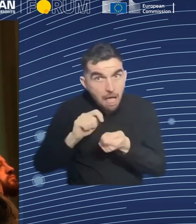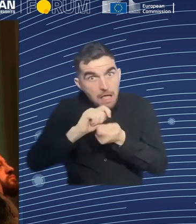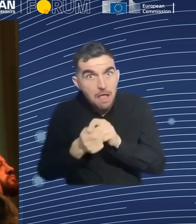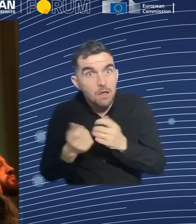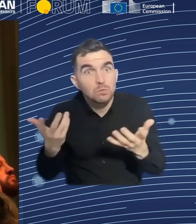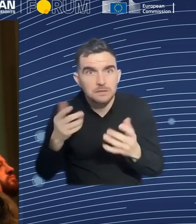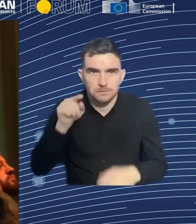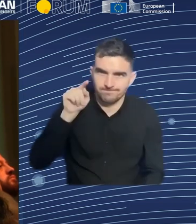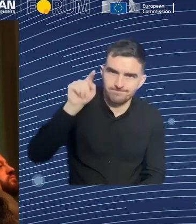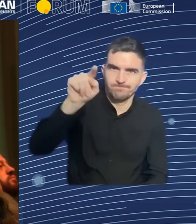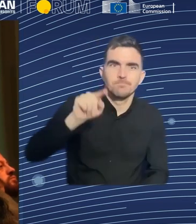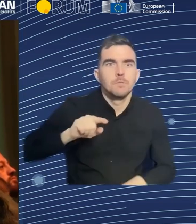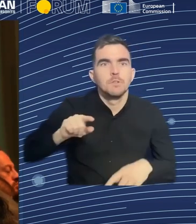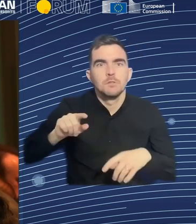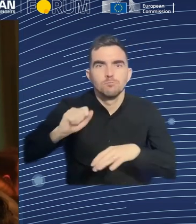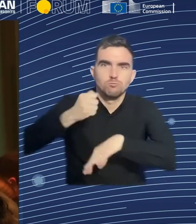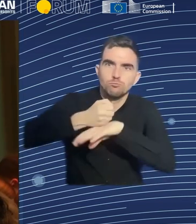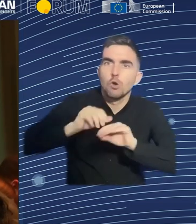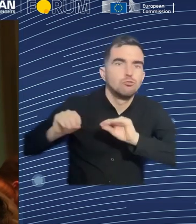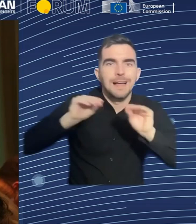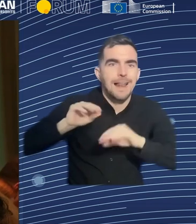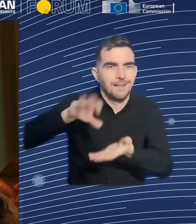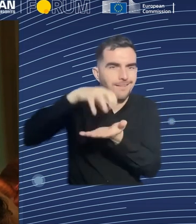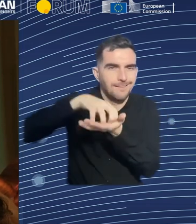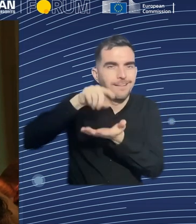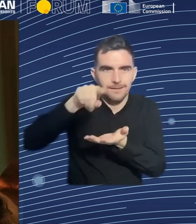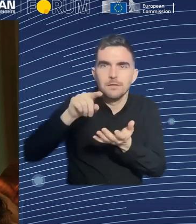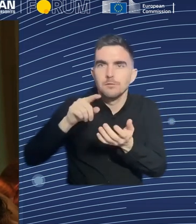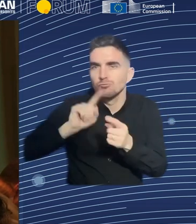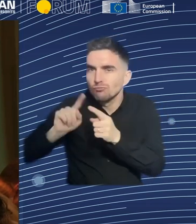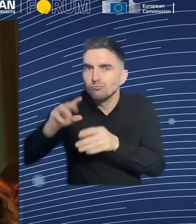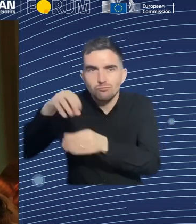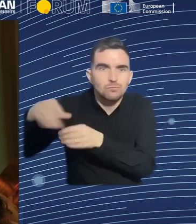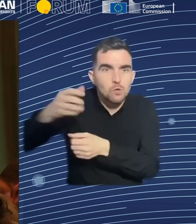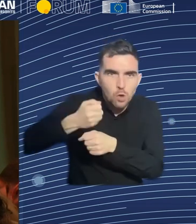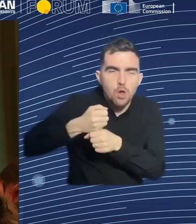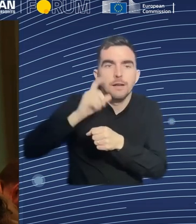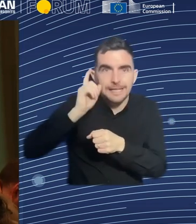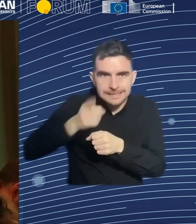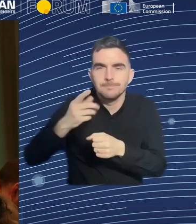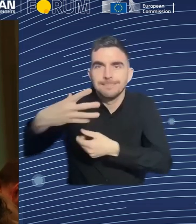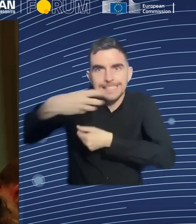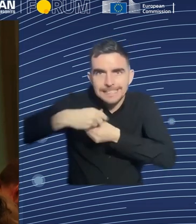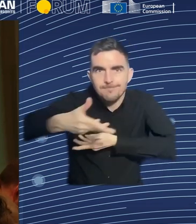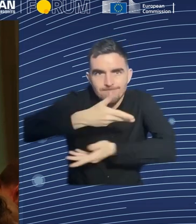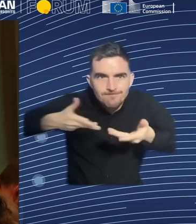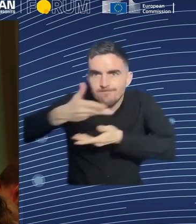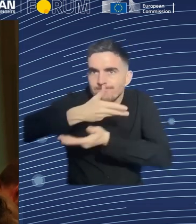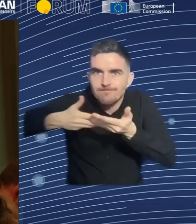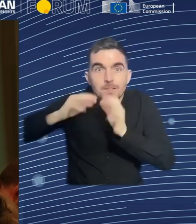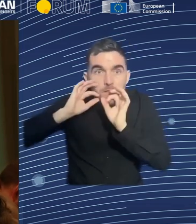collaborating, and then for education system, if like at each level